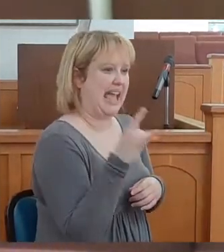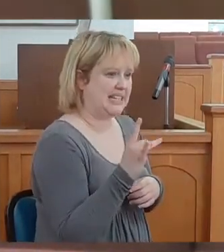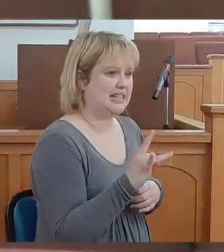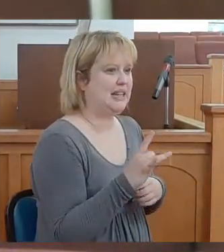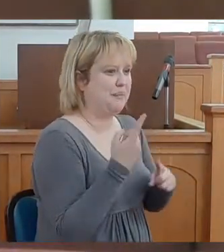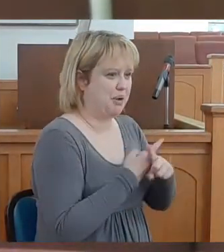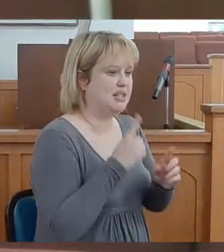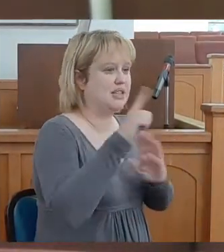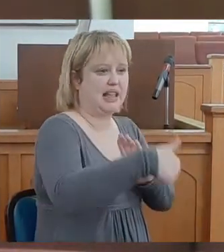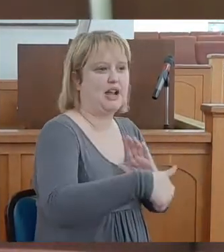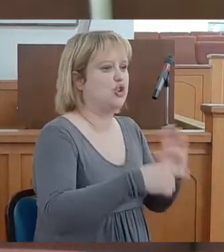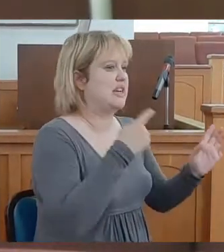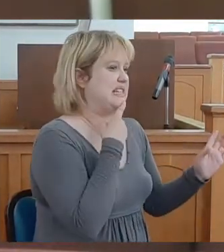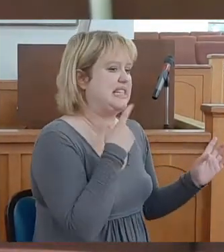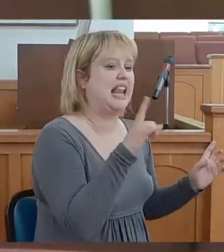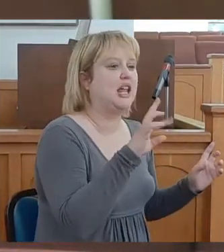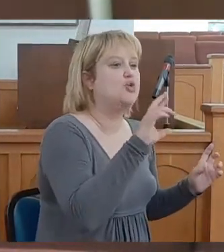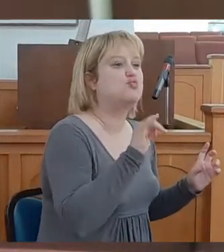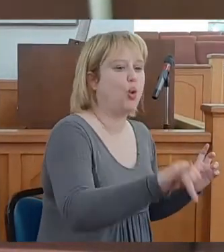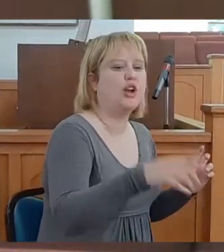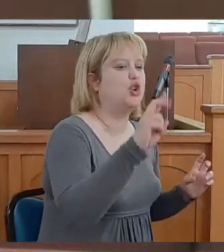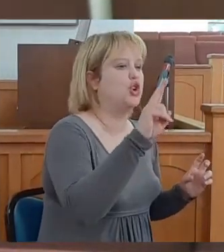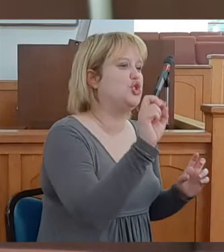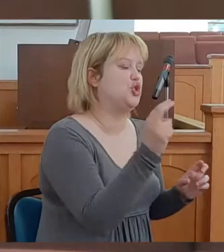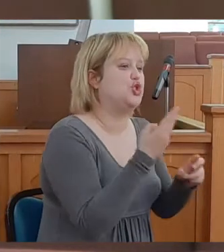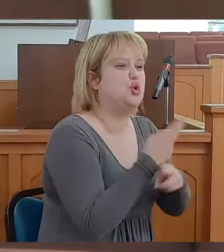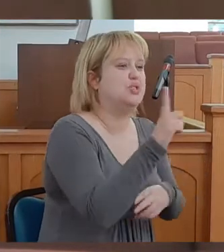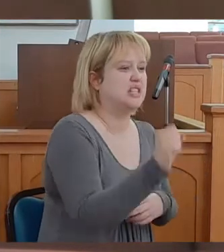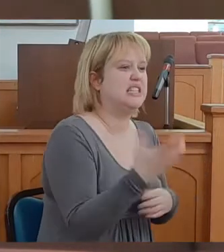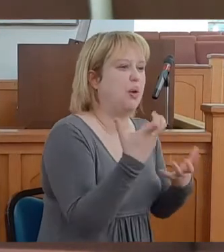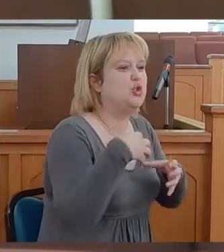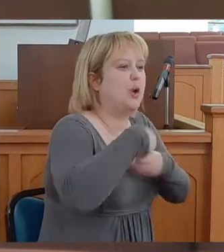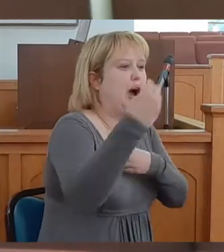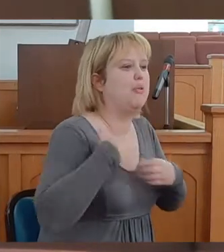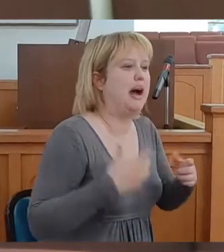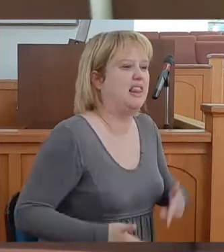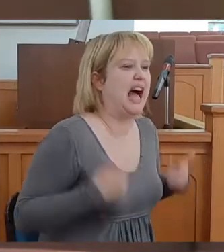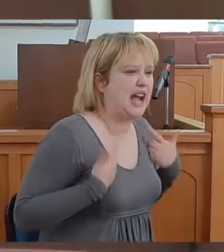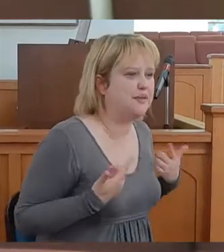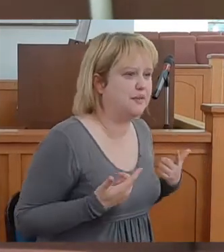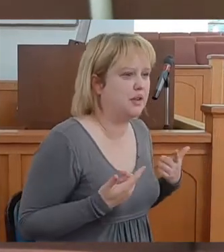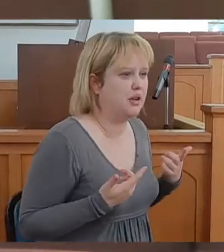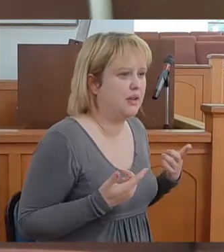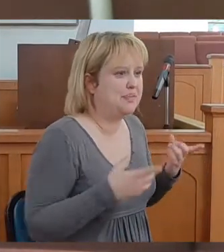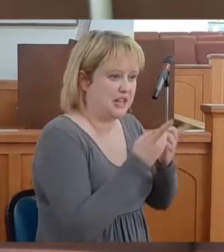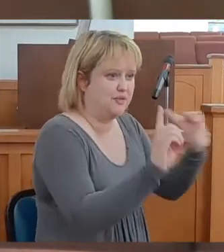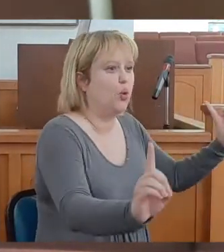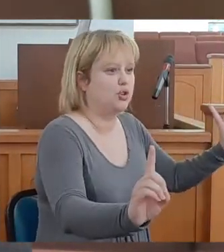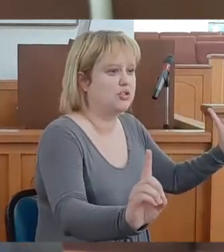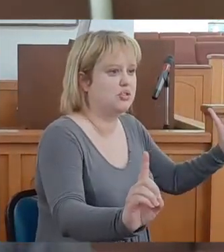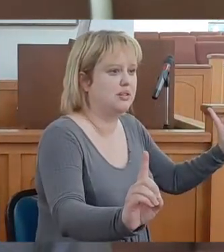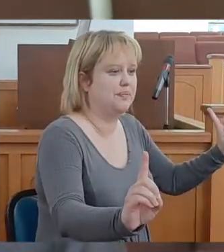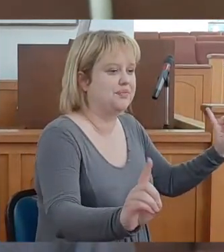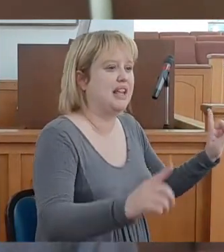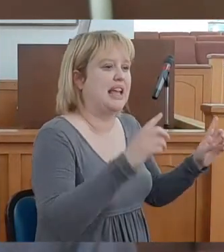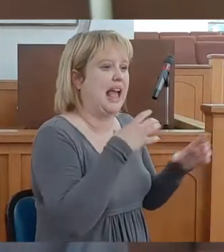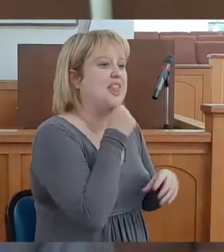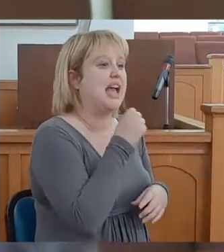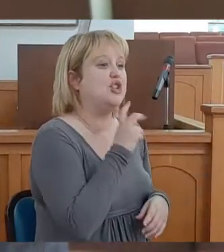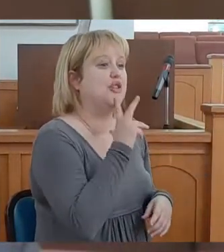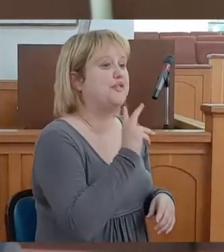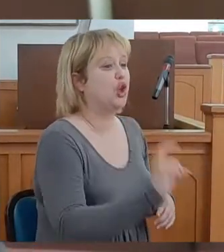concluded, Leroy Kennedy, you're useless and I want you out of my life. At the age of 30,